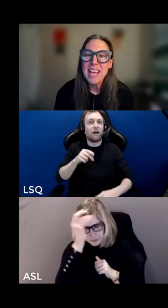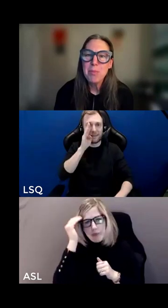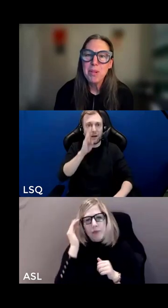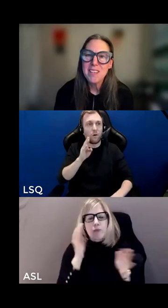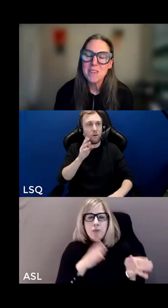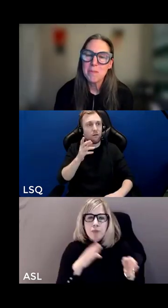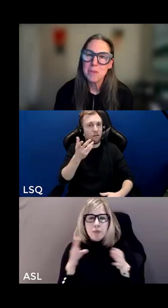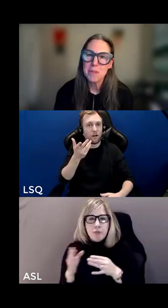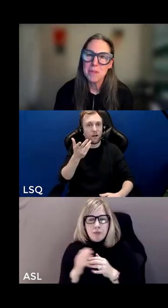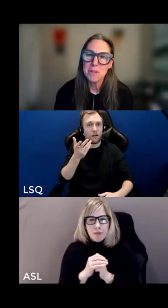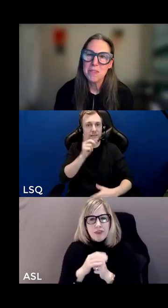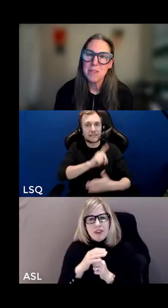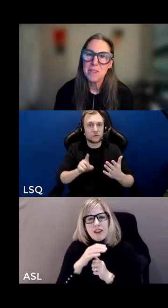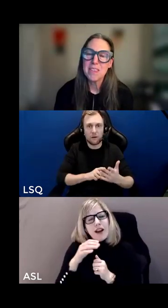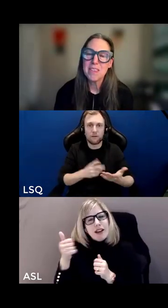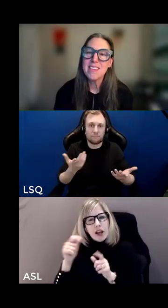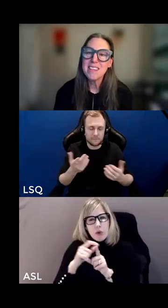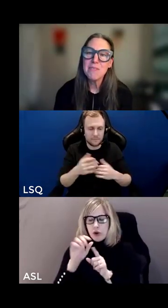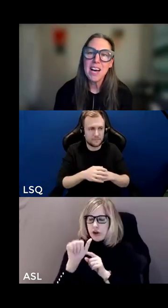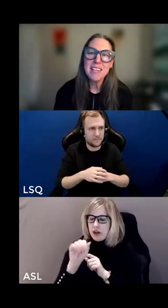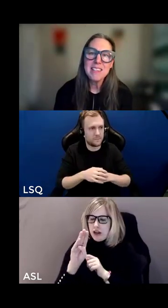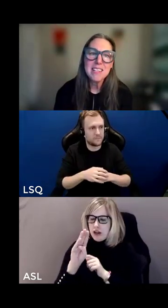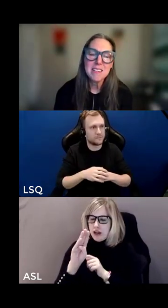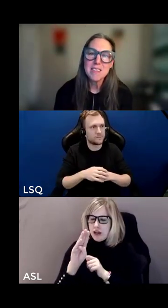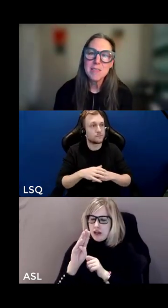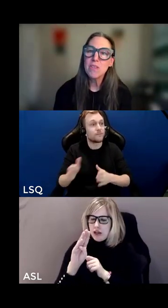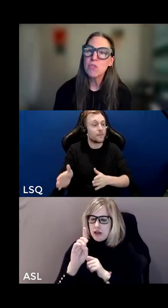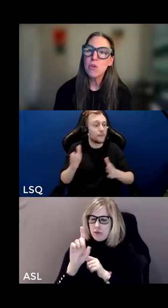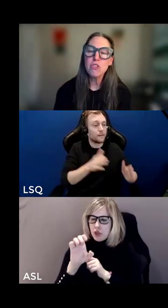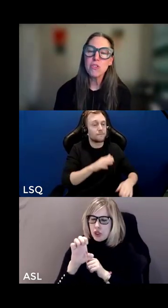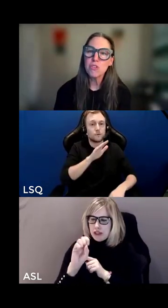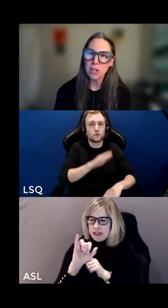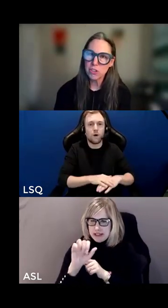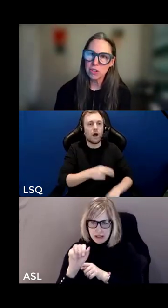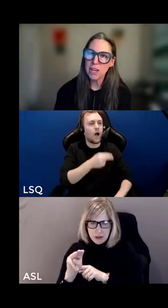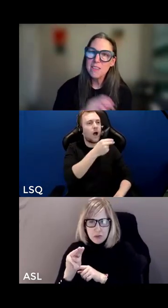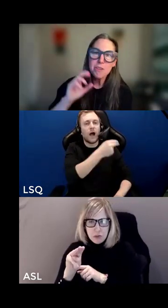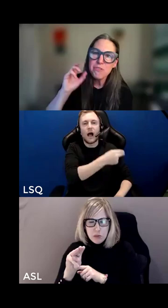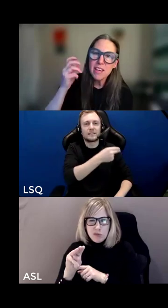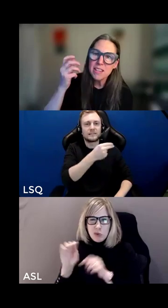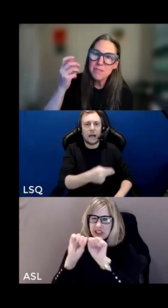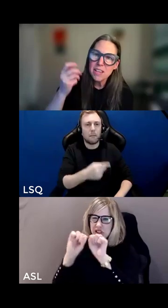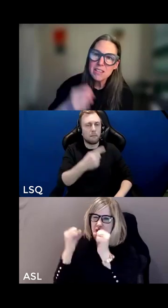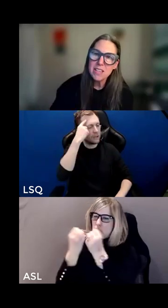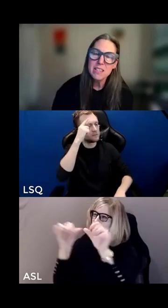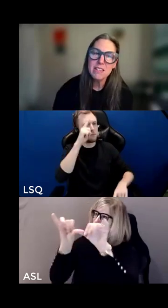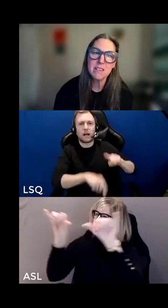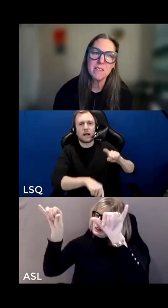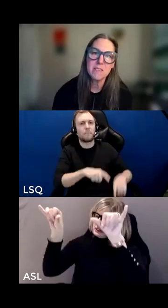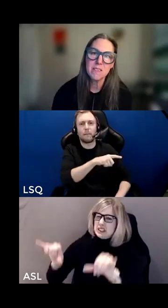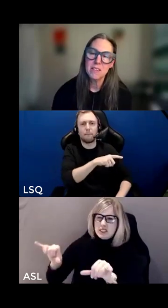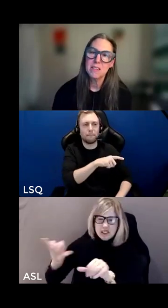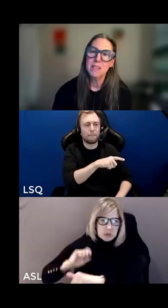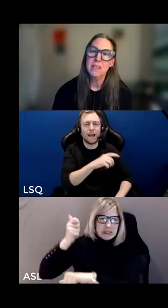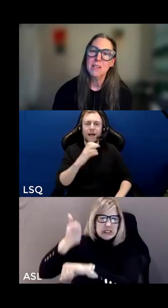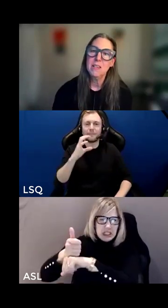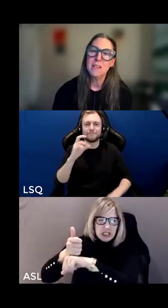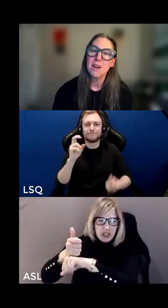coin of ableism the set of ideas the big social structure right these are invented ideas